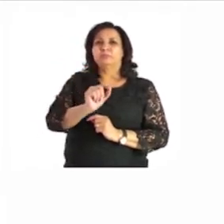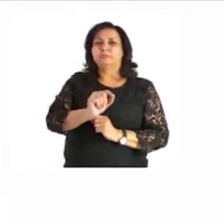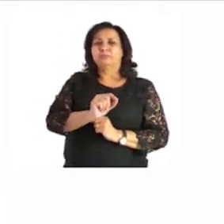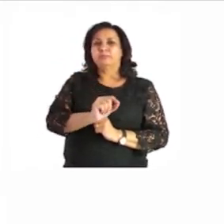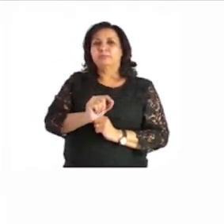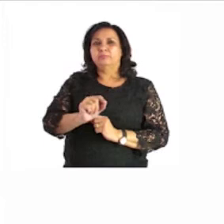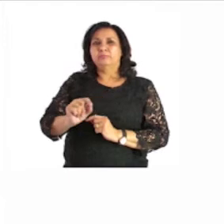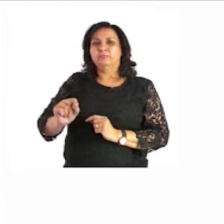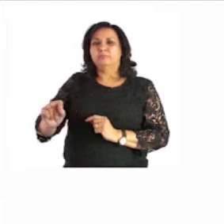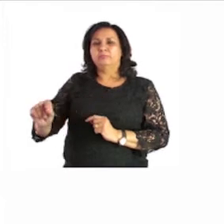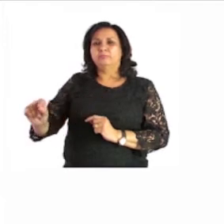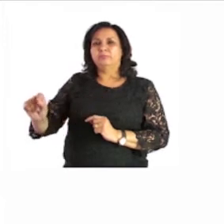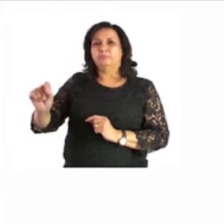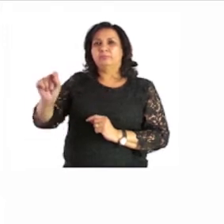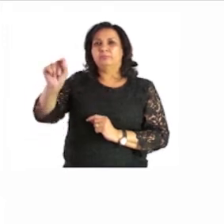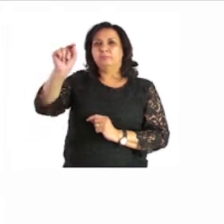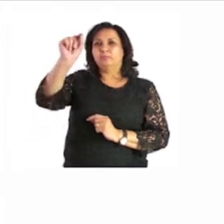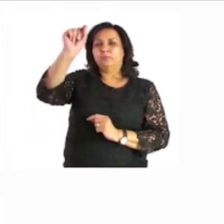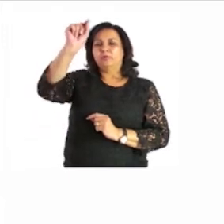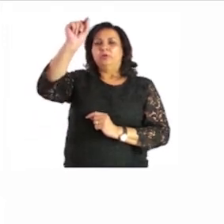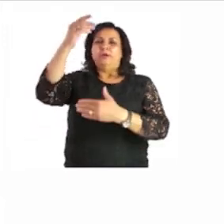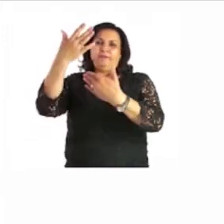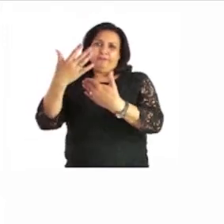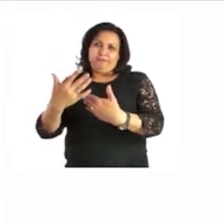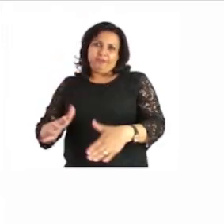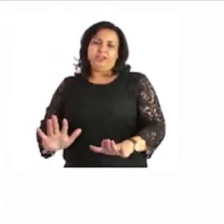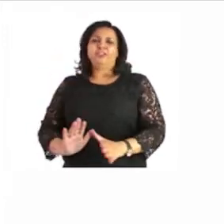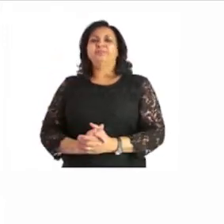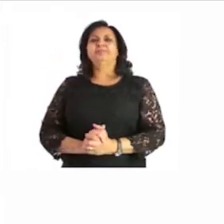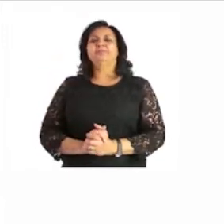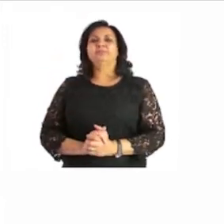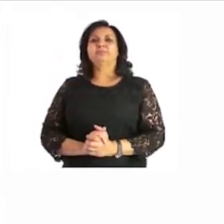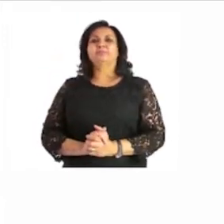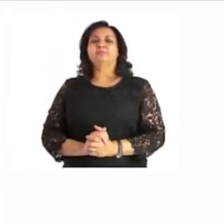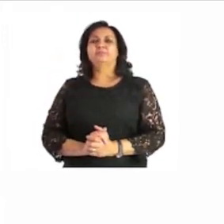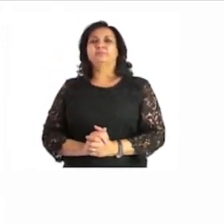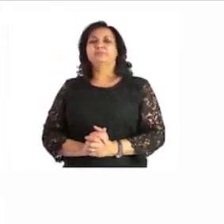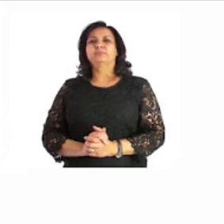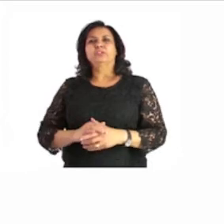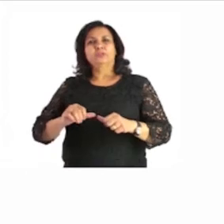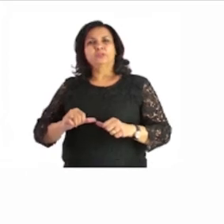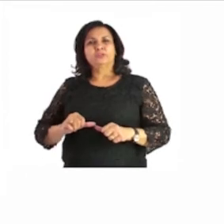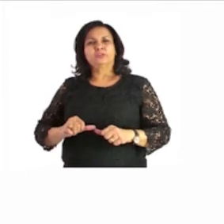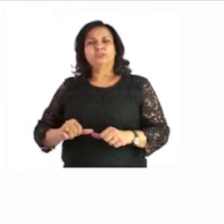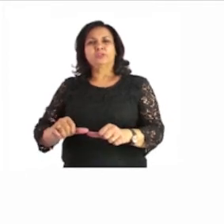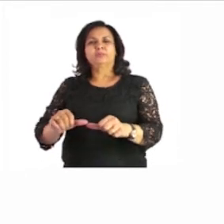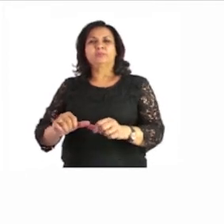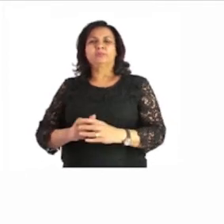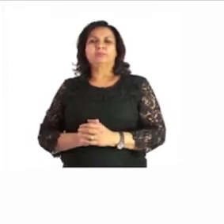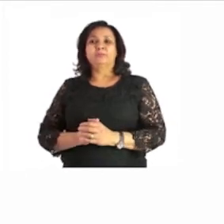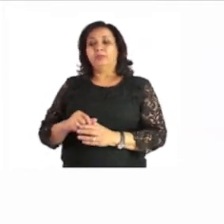can finish all the corners yes it has got three corners now we're going to ask our